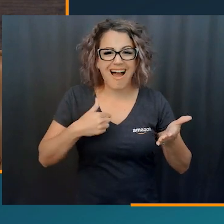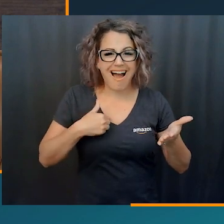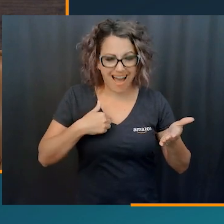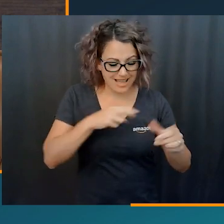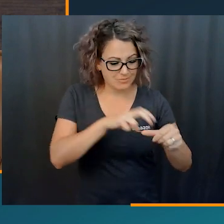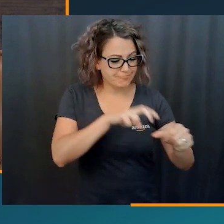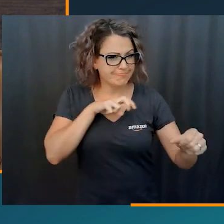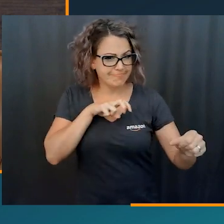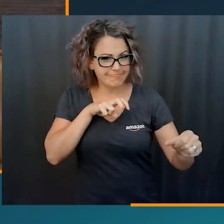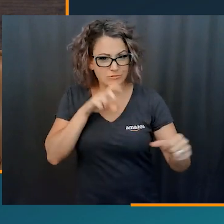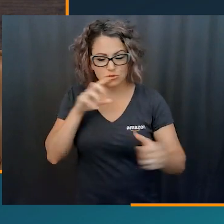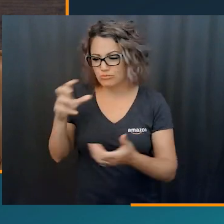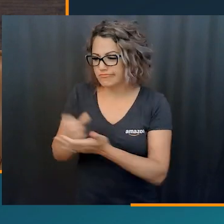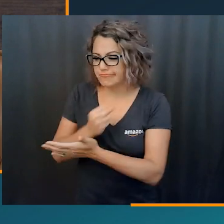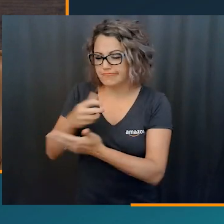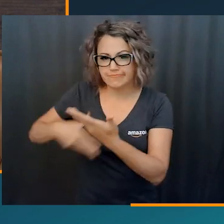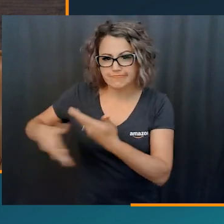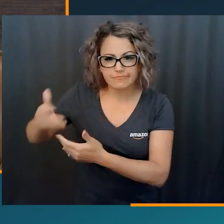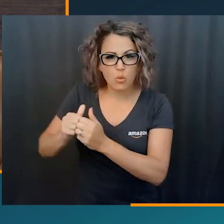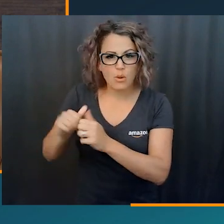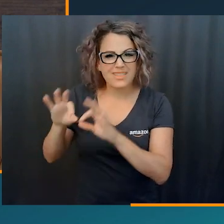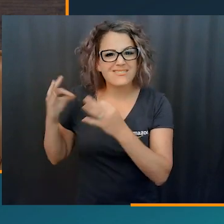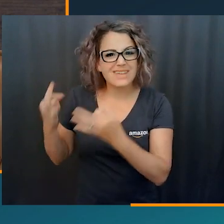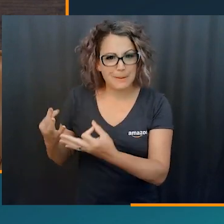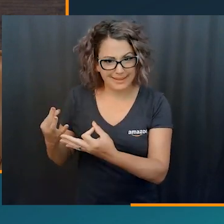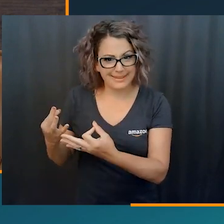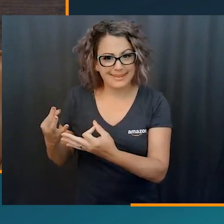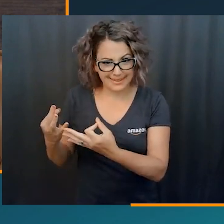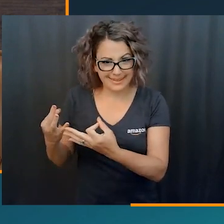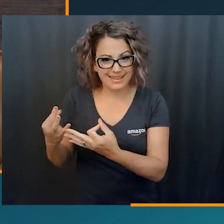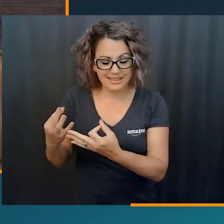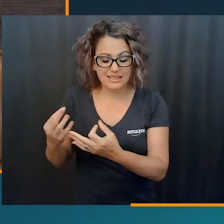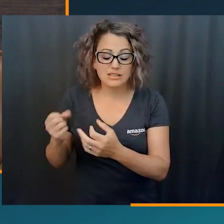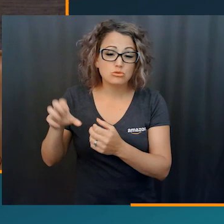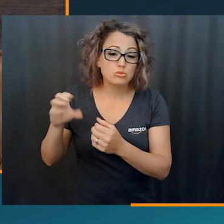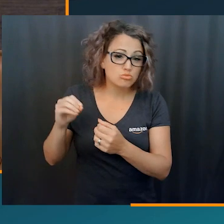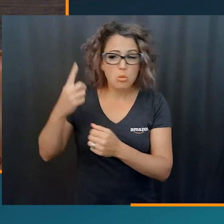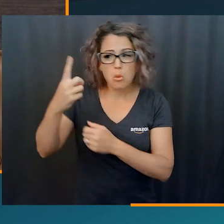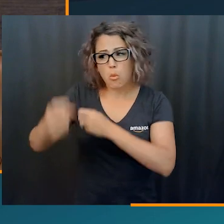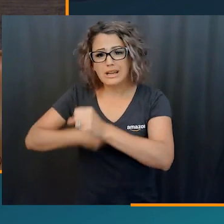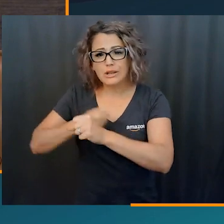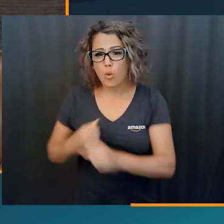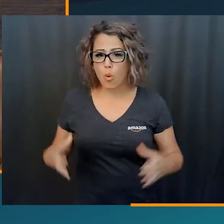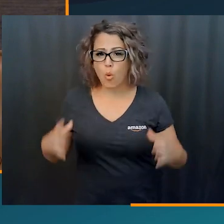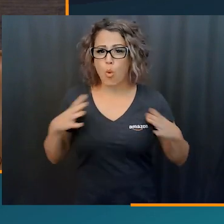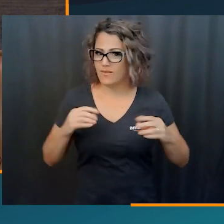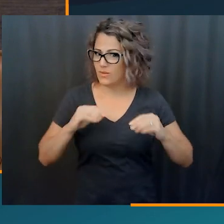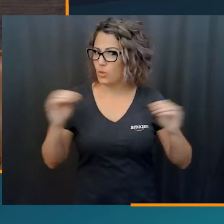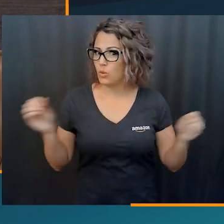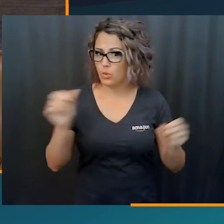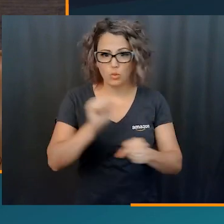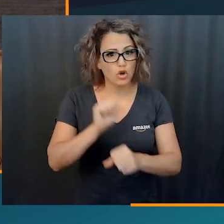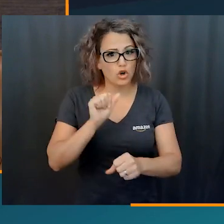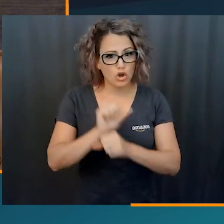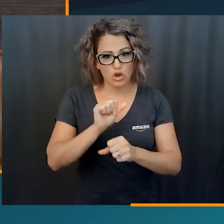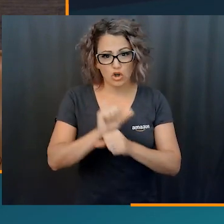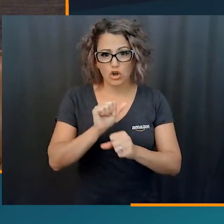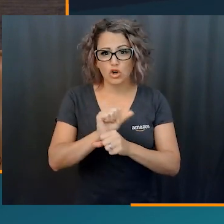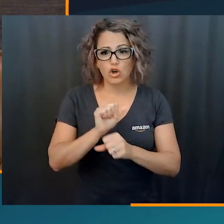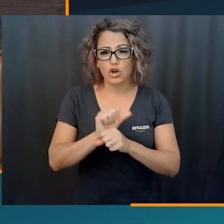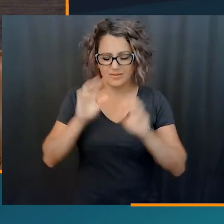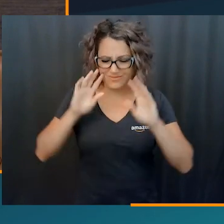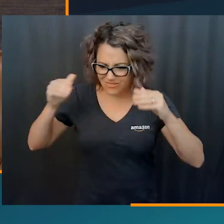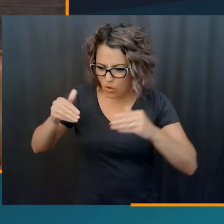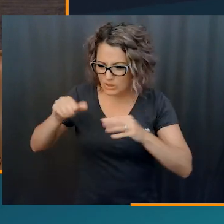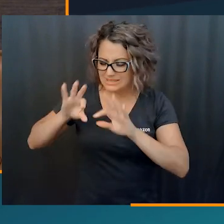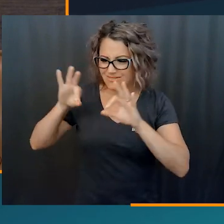industry. I left the industry to take time off to spend with my family. And that was the initial thought. I took about a